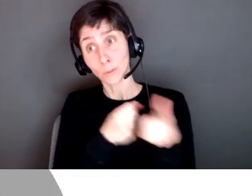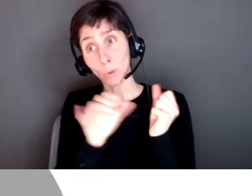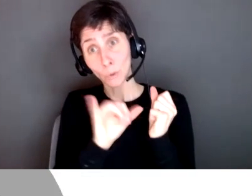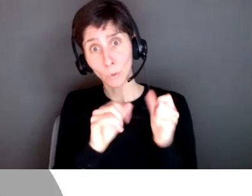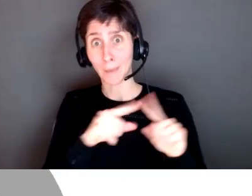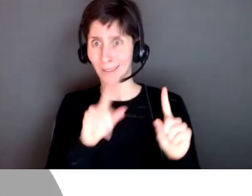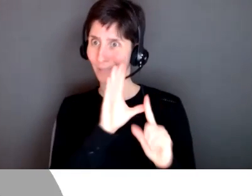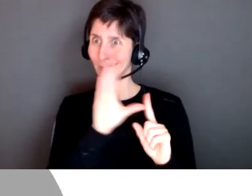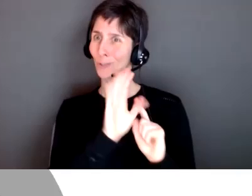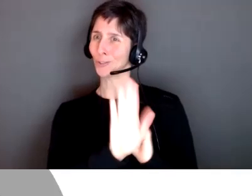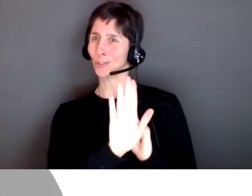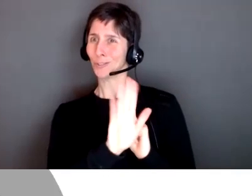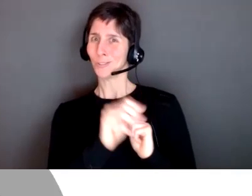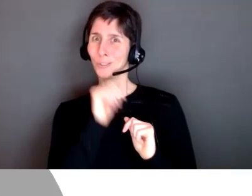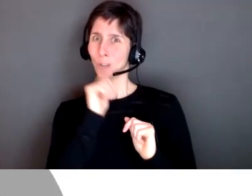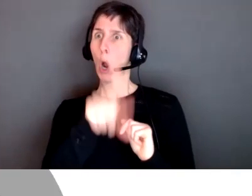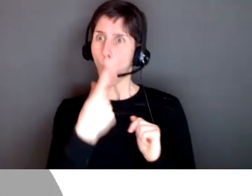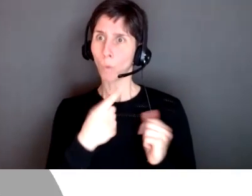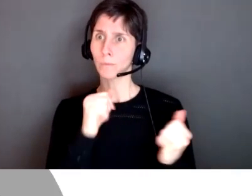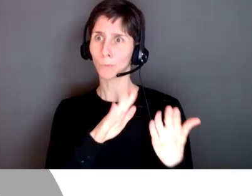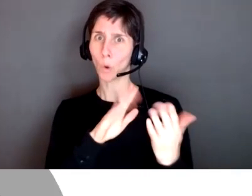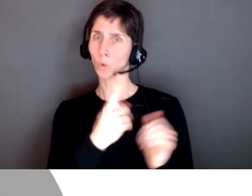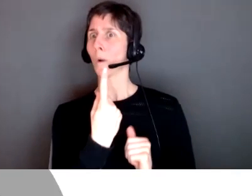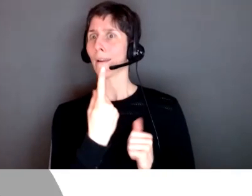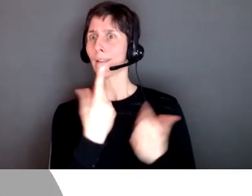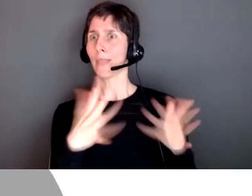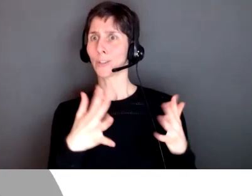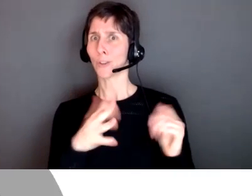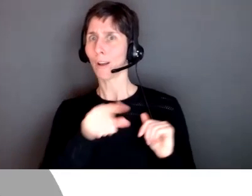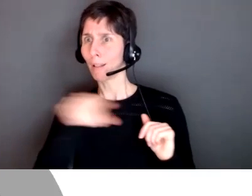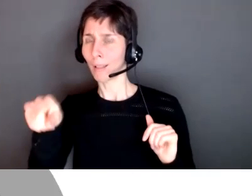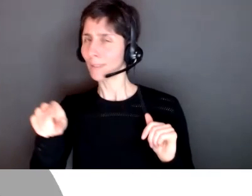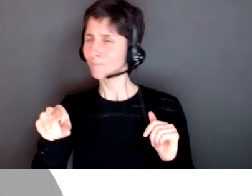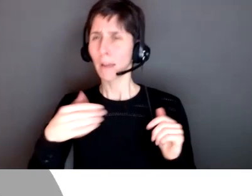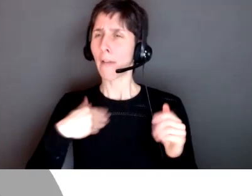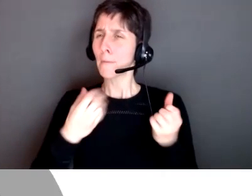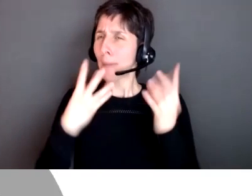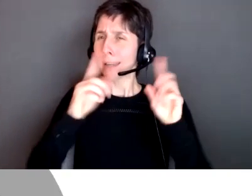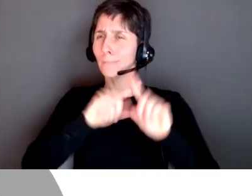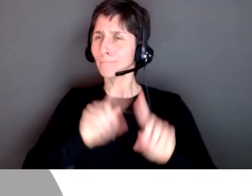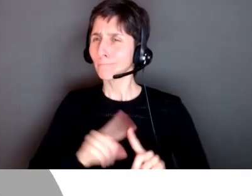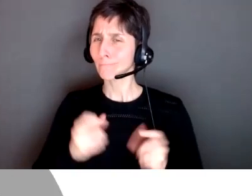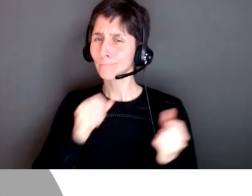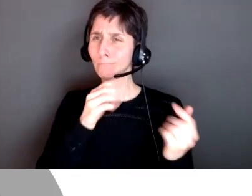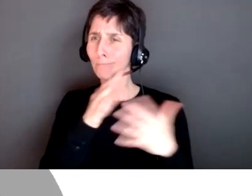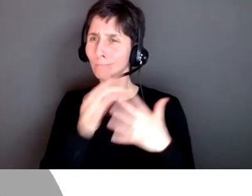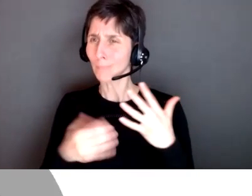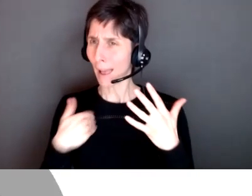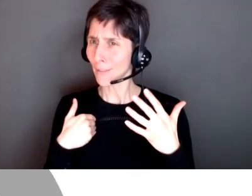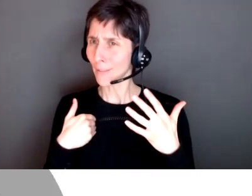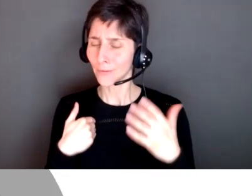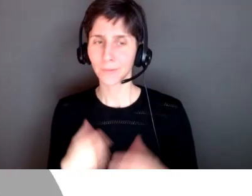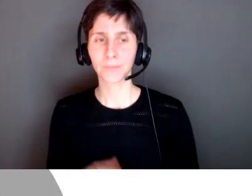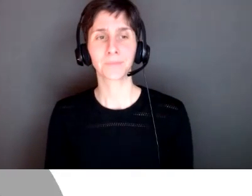cultural and it's not the only way to learn so how to be a